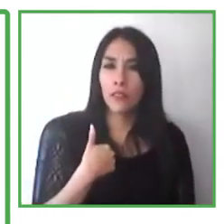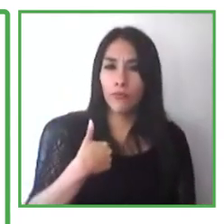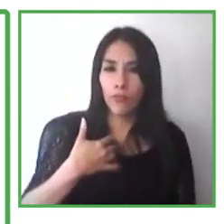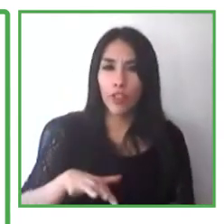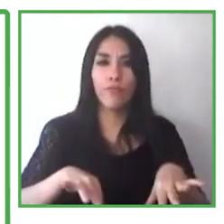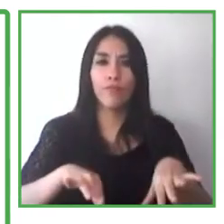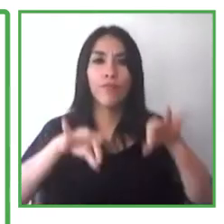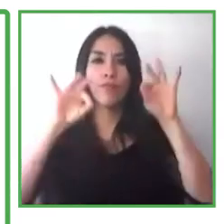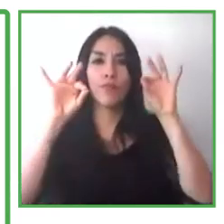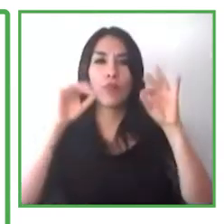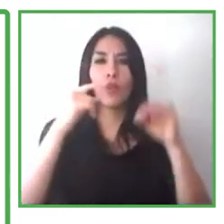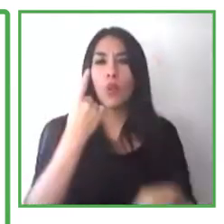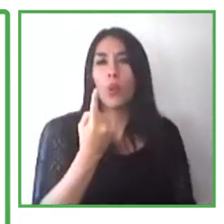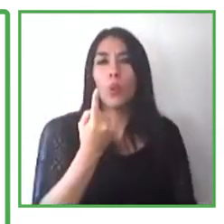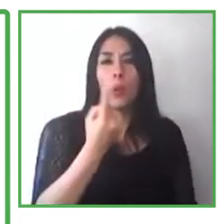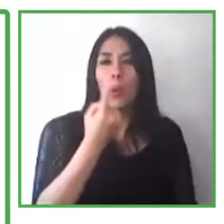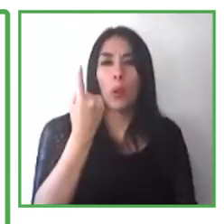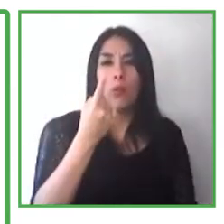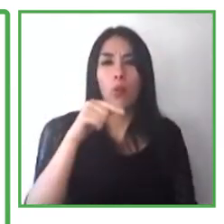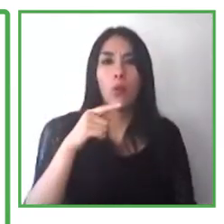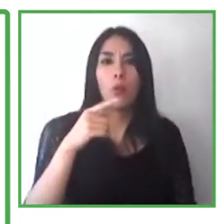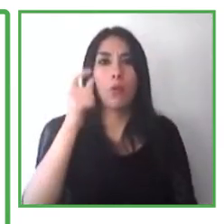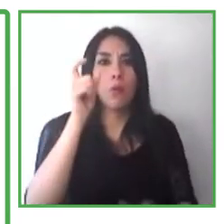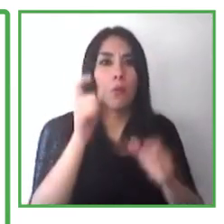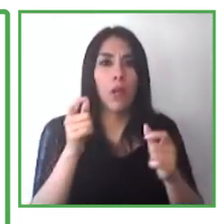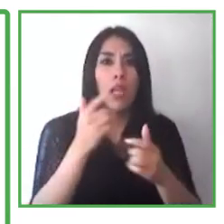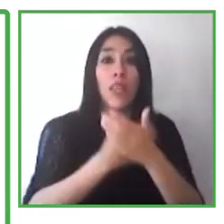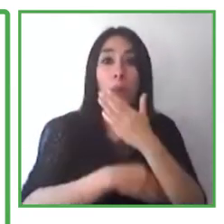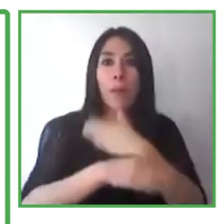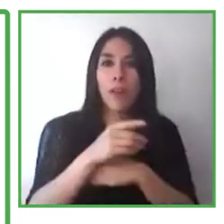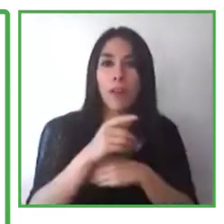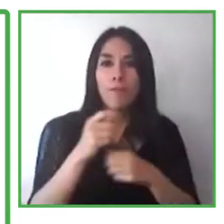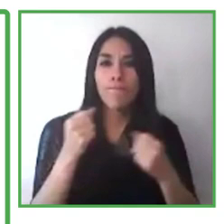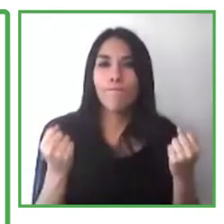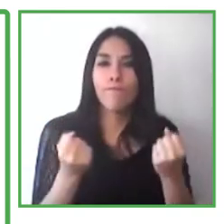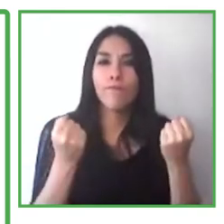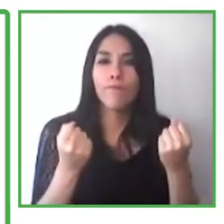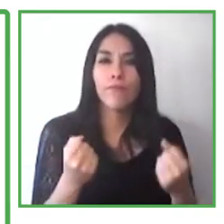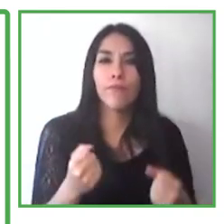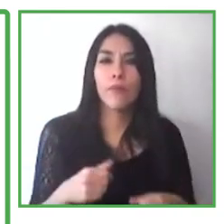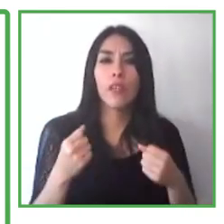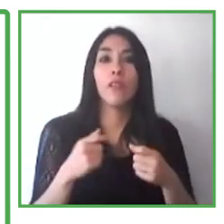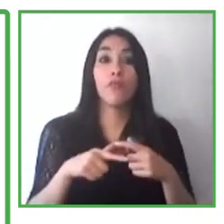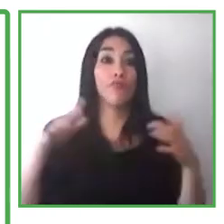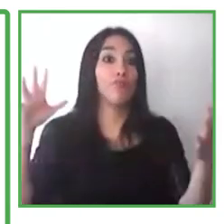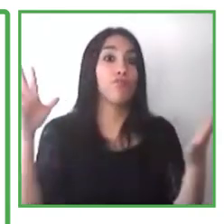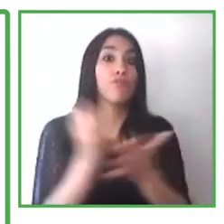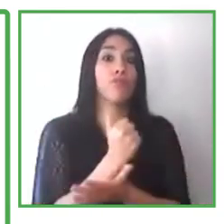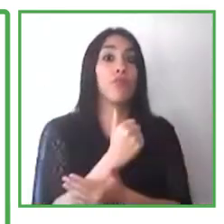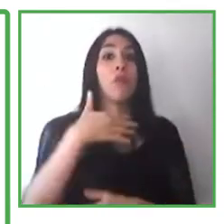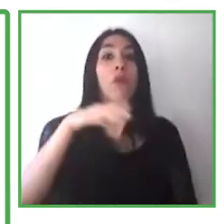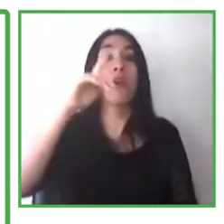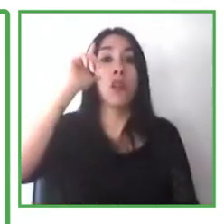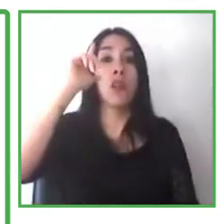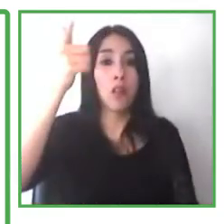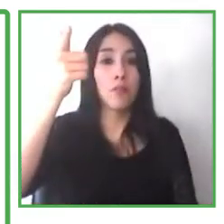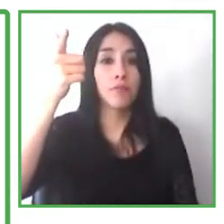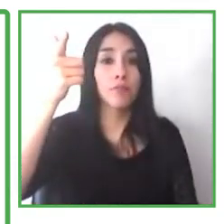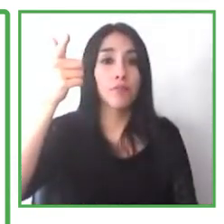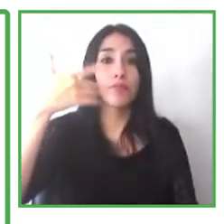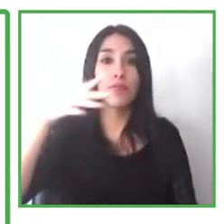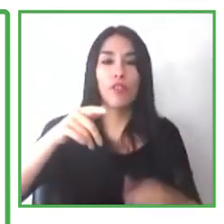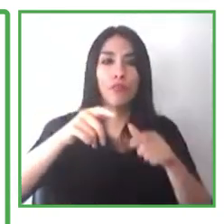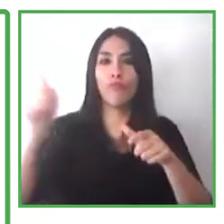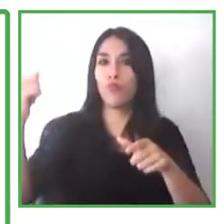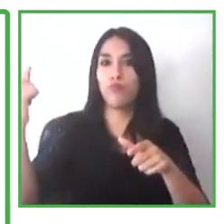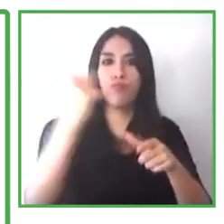be successful in your work. And then capitalizing on this success, you can think about being more ambitious